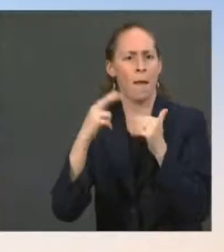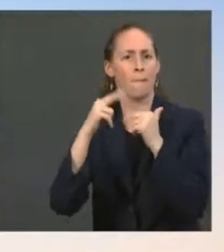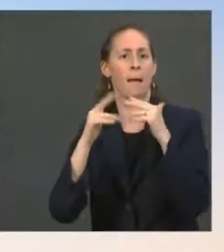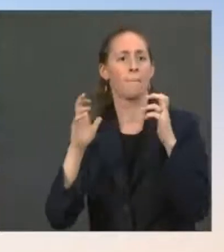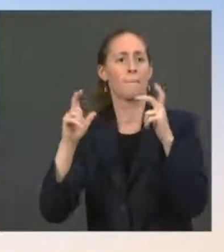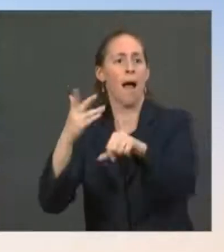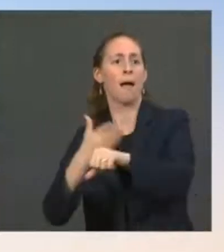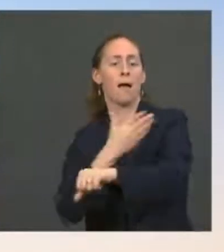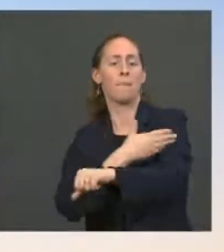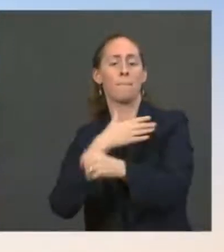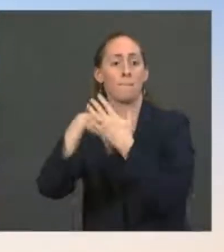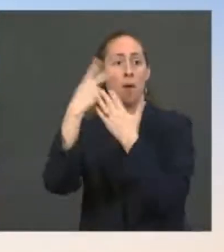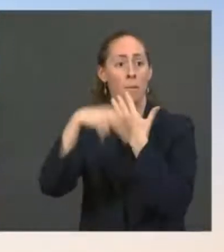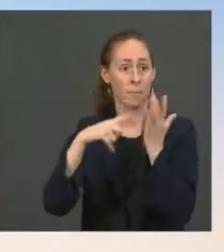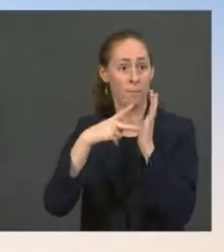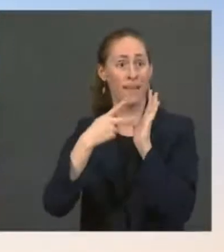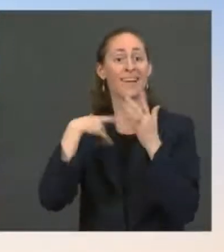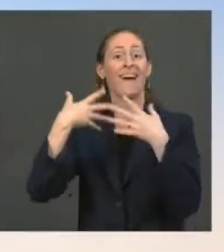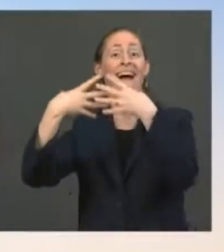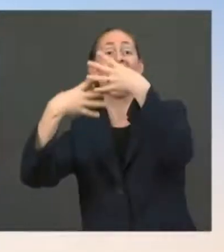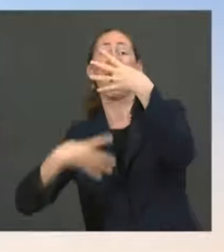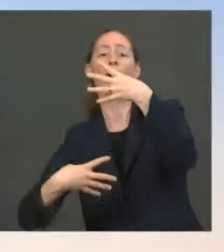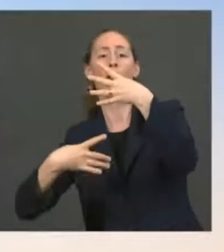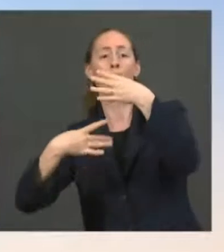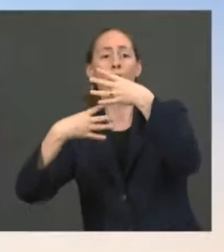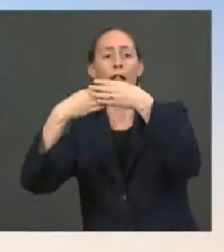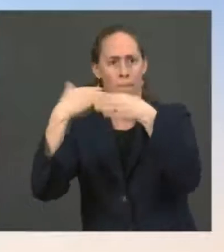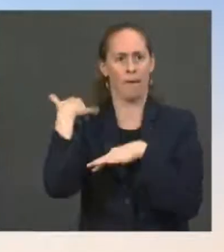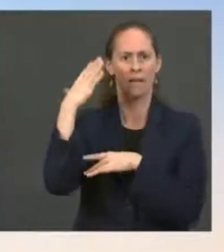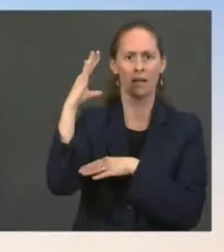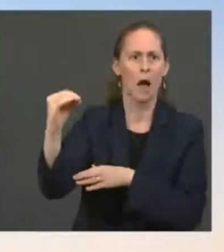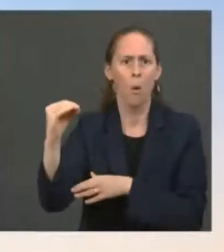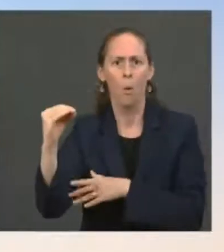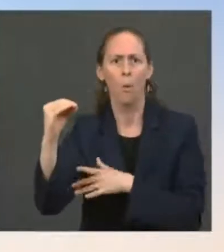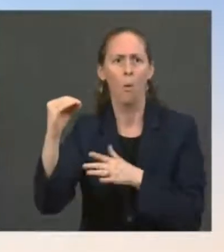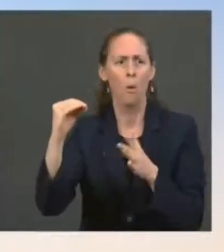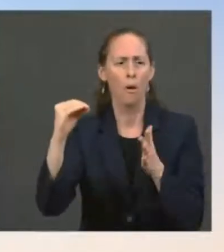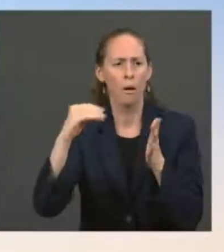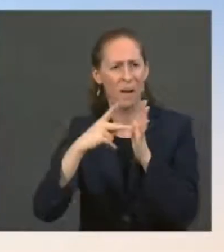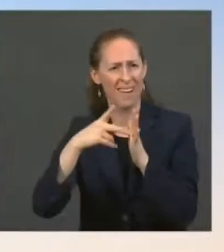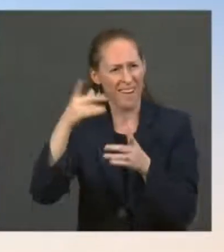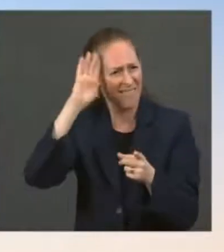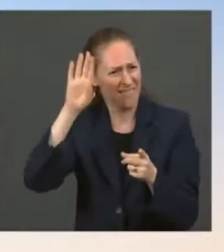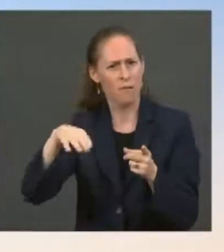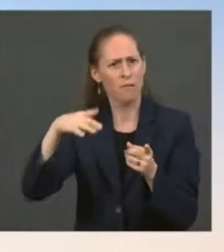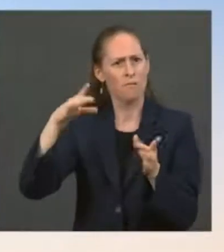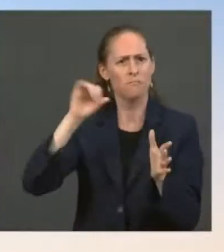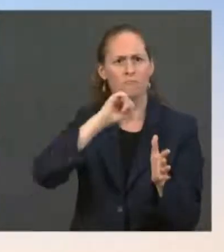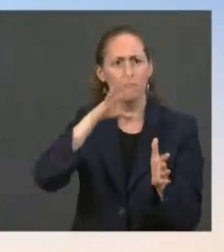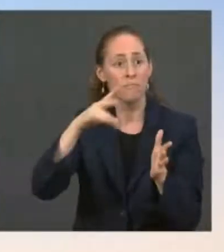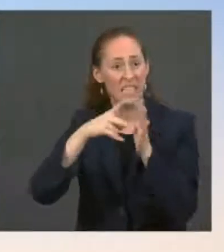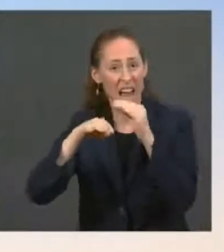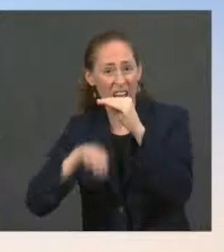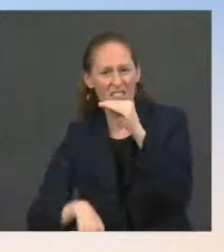But you have been saying that it costs zero. So are you now admitting that the plan does not cost zero? Or is it less than zero? Well,